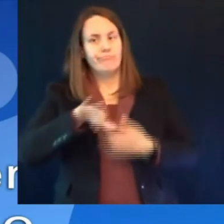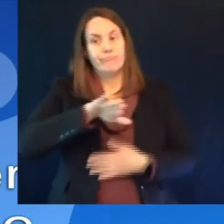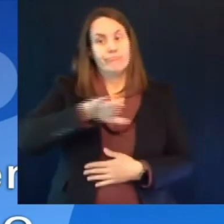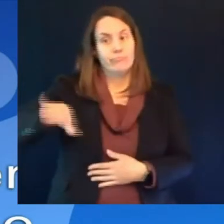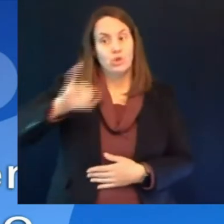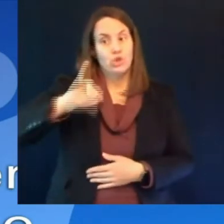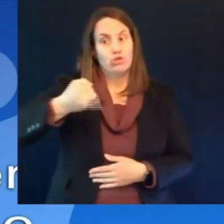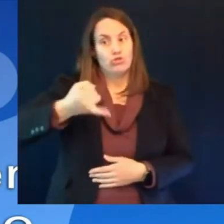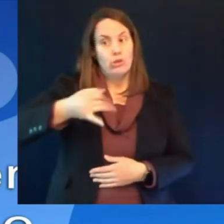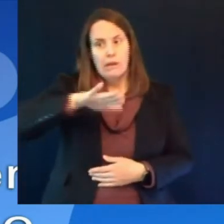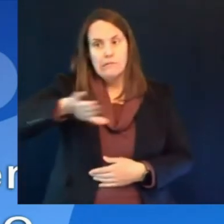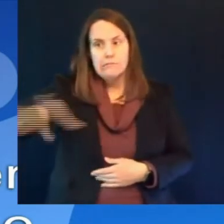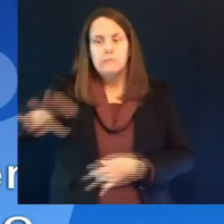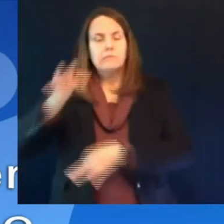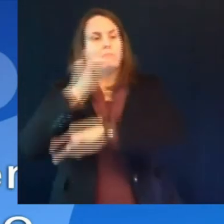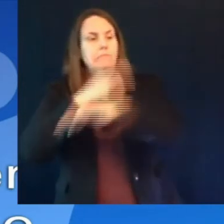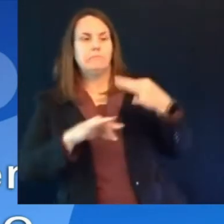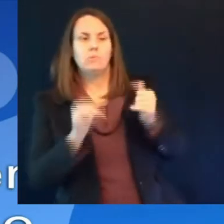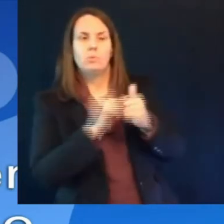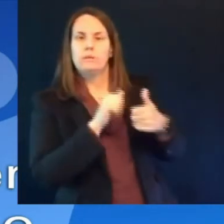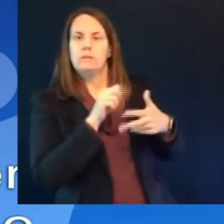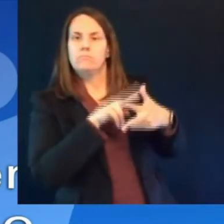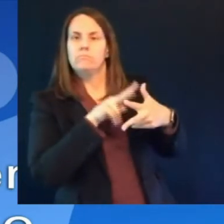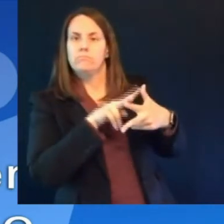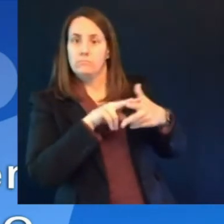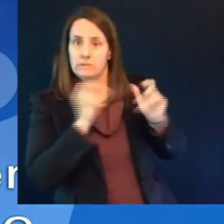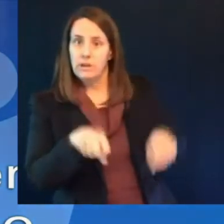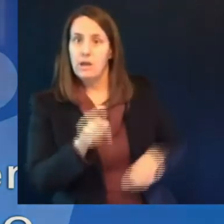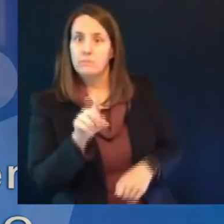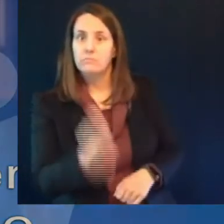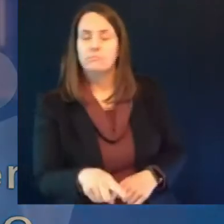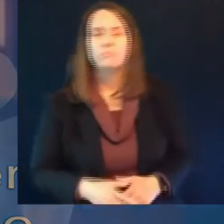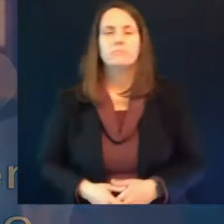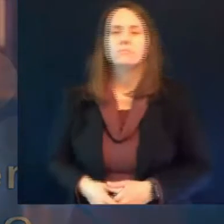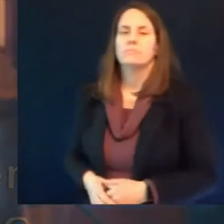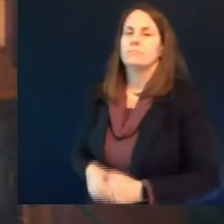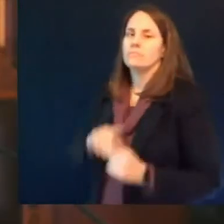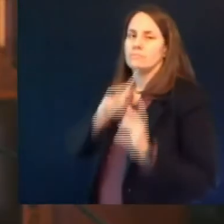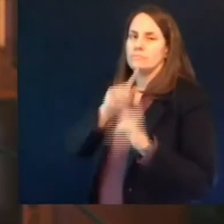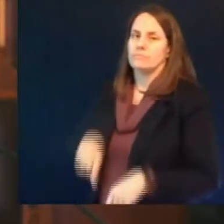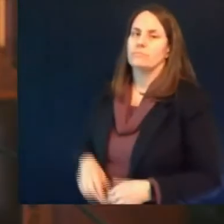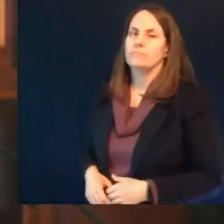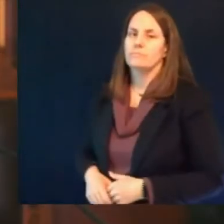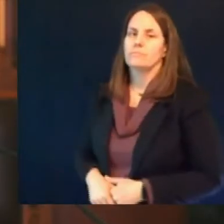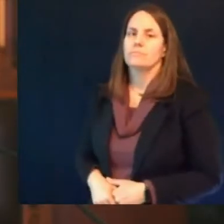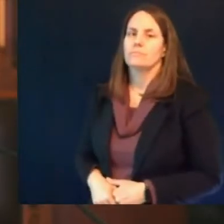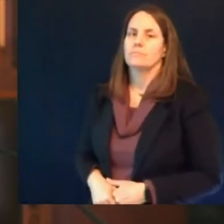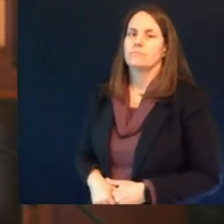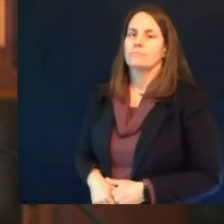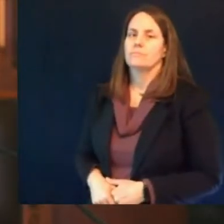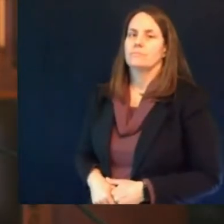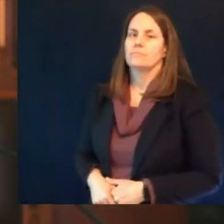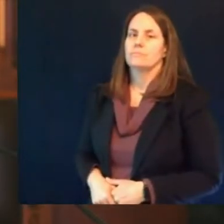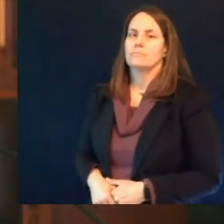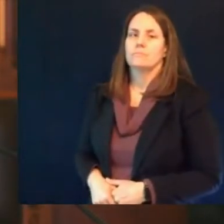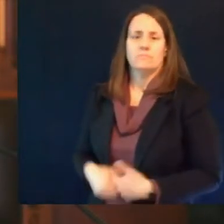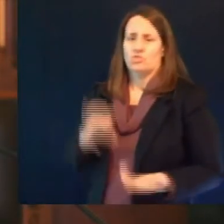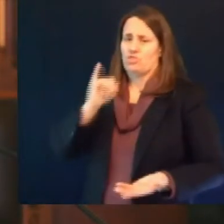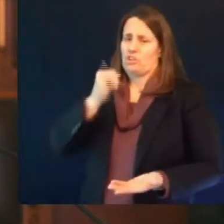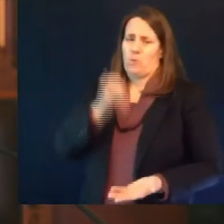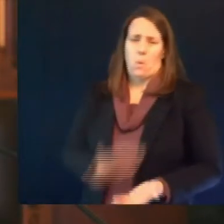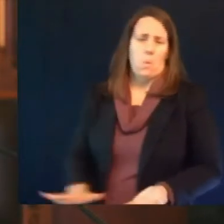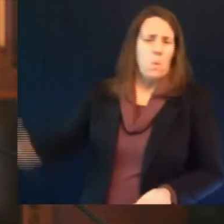vaccinations so we were using johnson and johnson vaccine all across the state we had